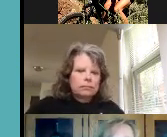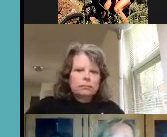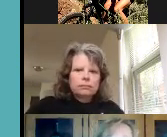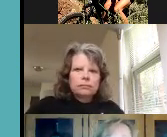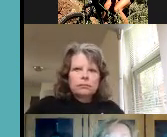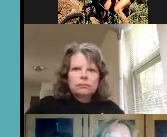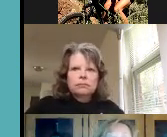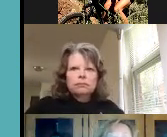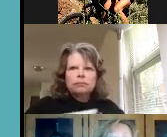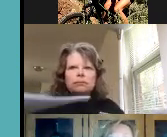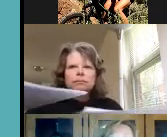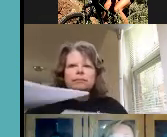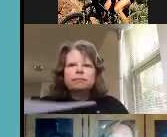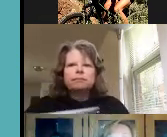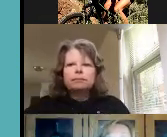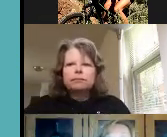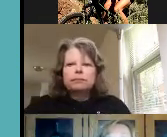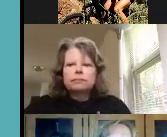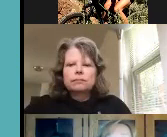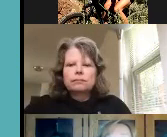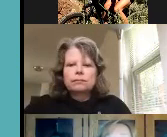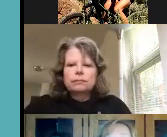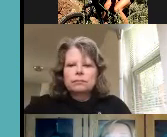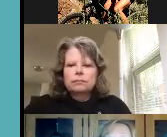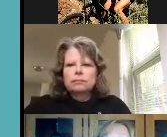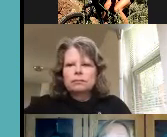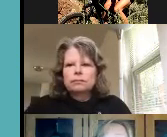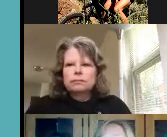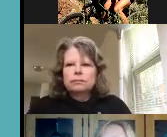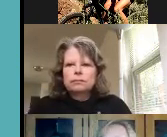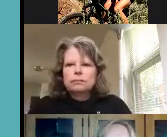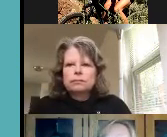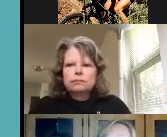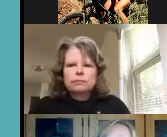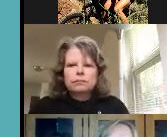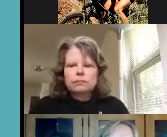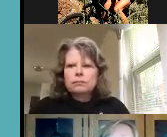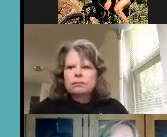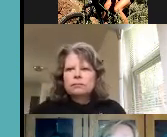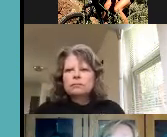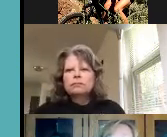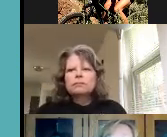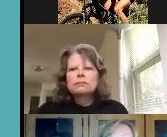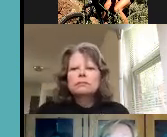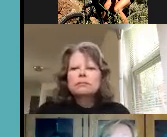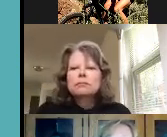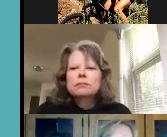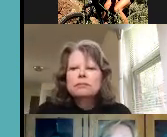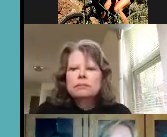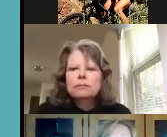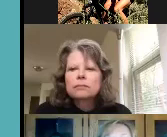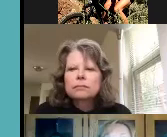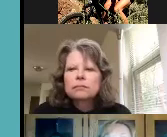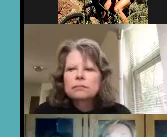macular degeneration secondly they must also have a hearing loss and it has to be severe enough that that